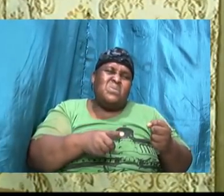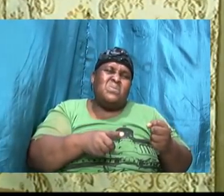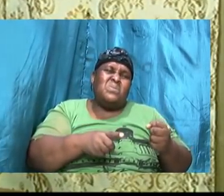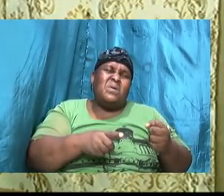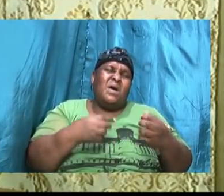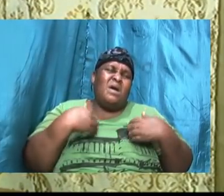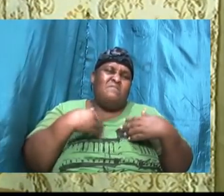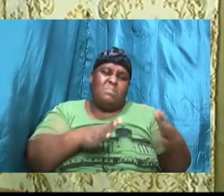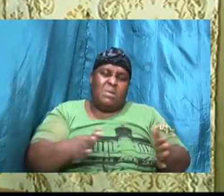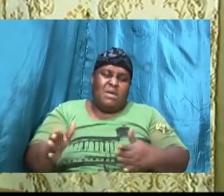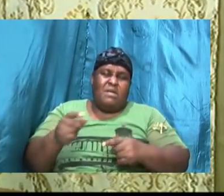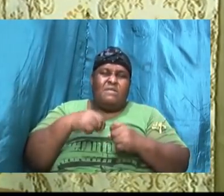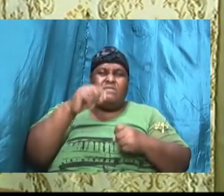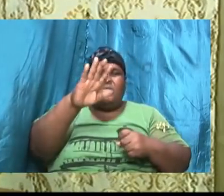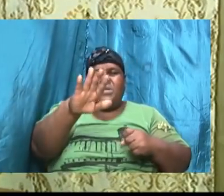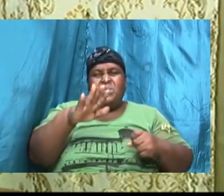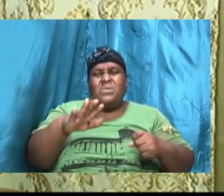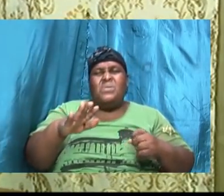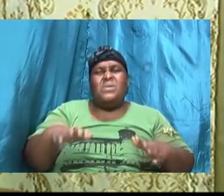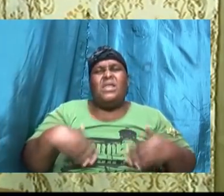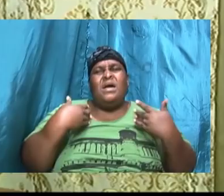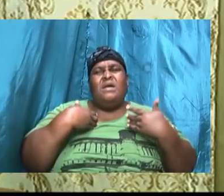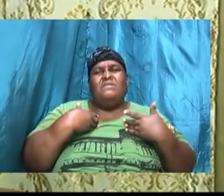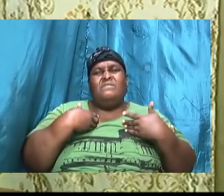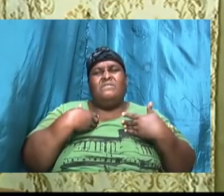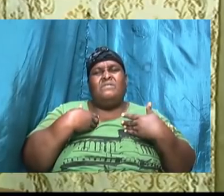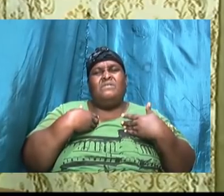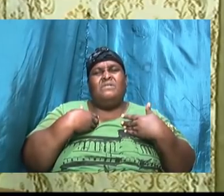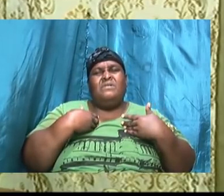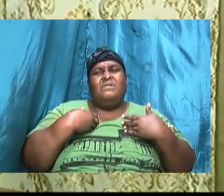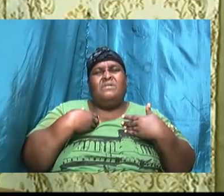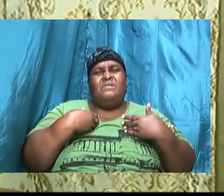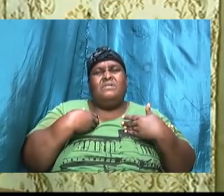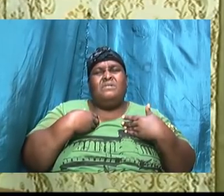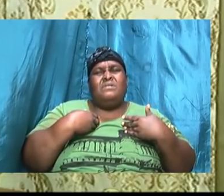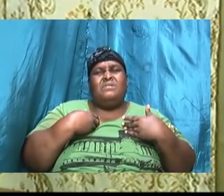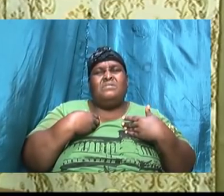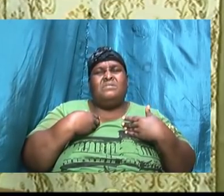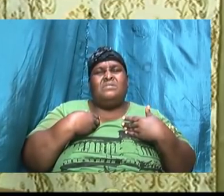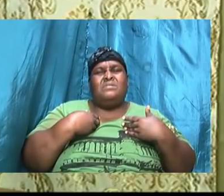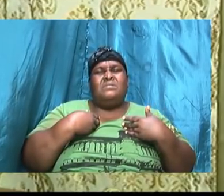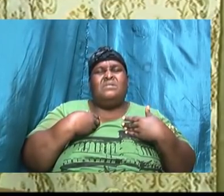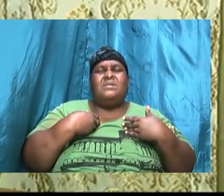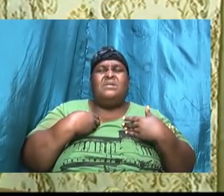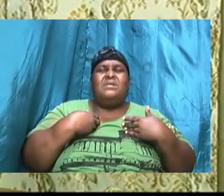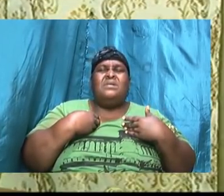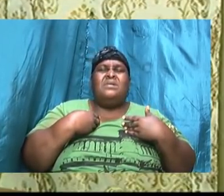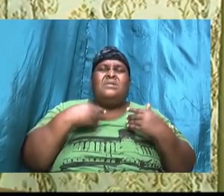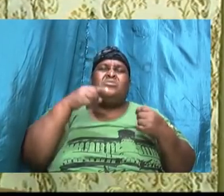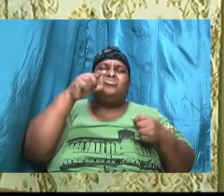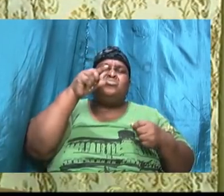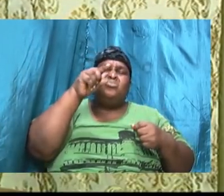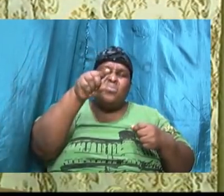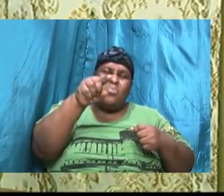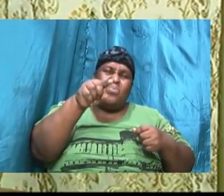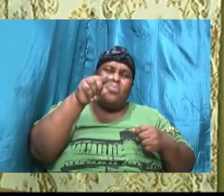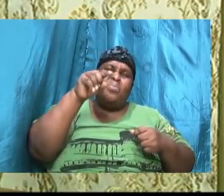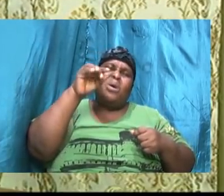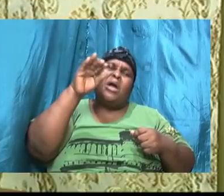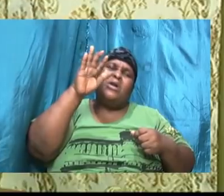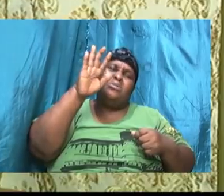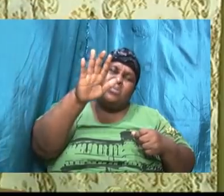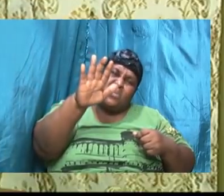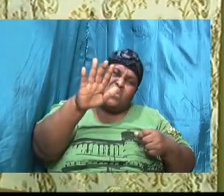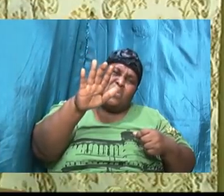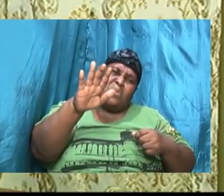the rest now is up to you it up to me to say Lord what can I do to be in your perfect